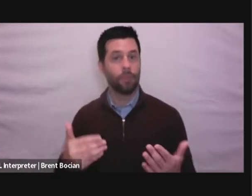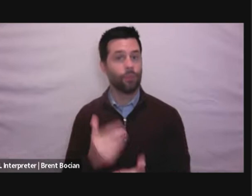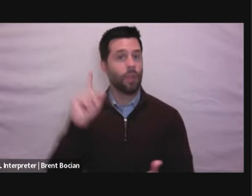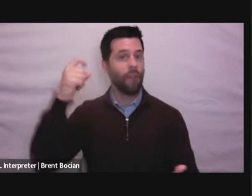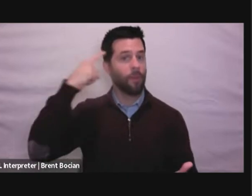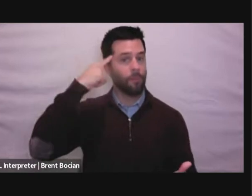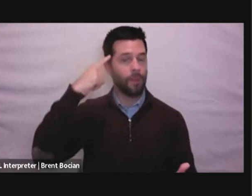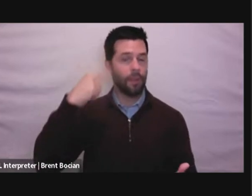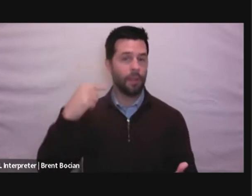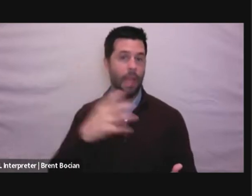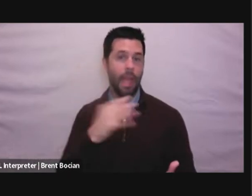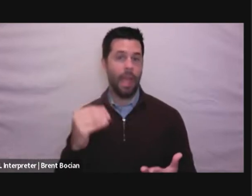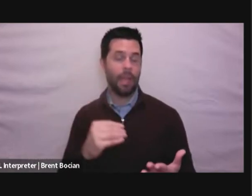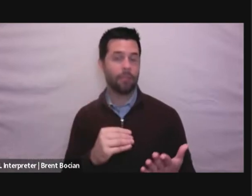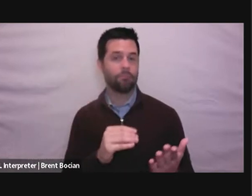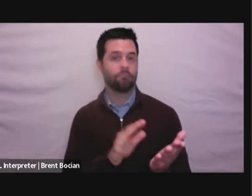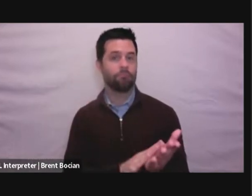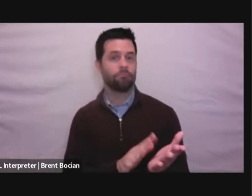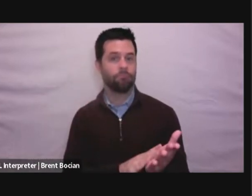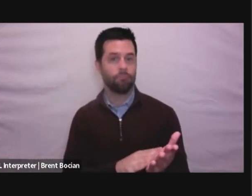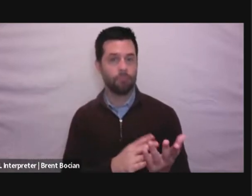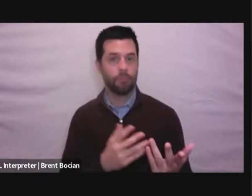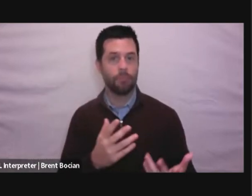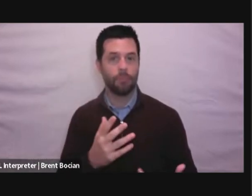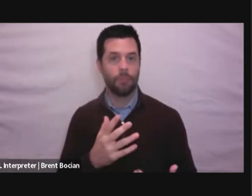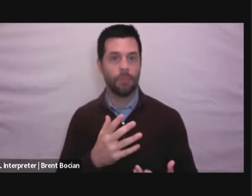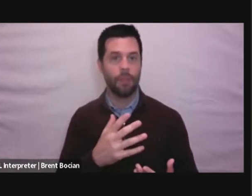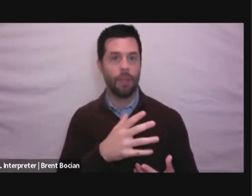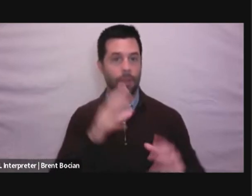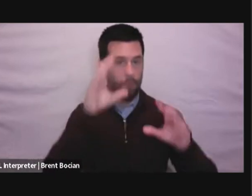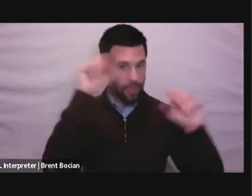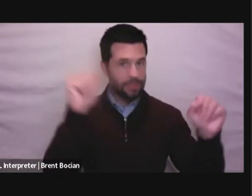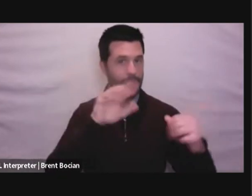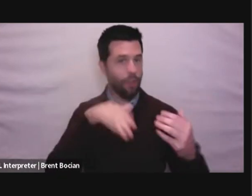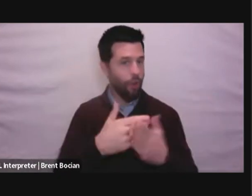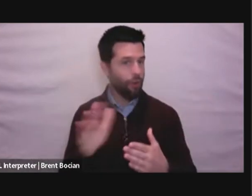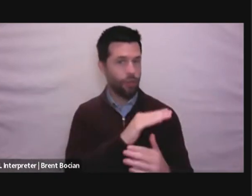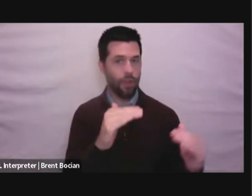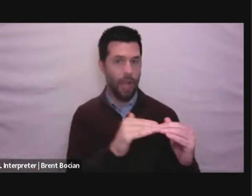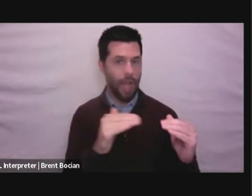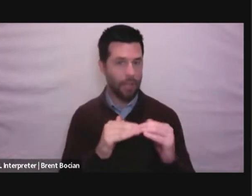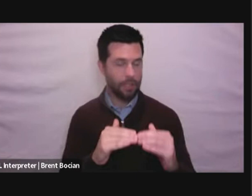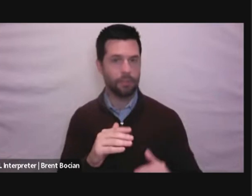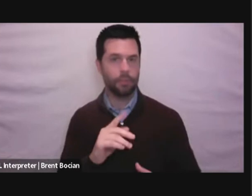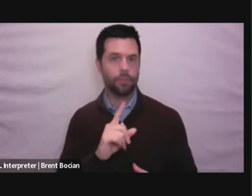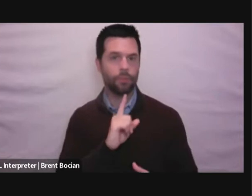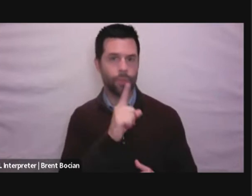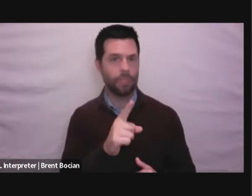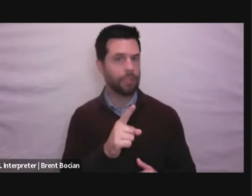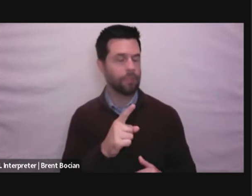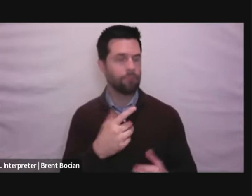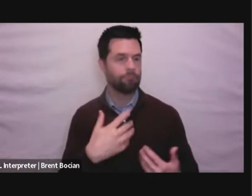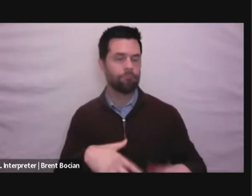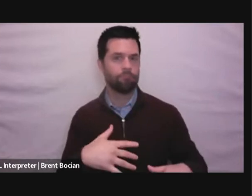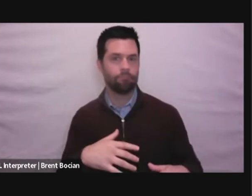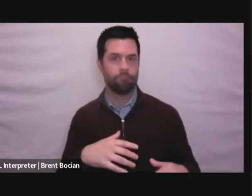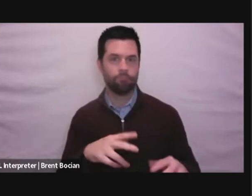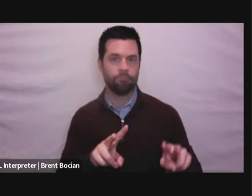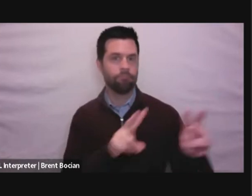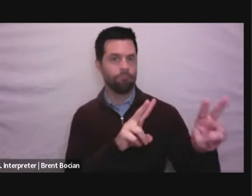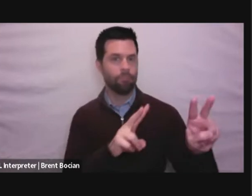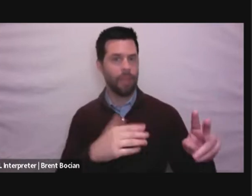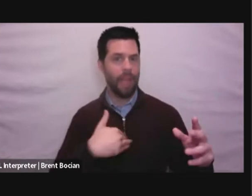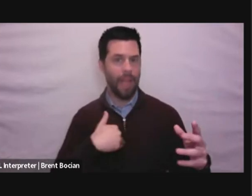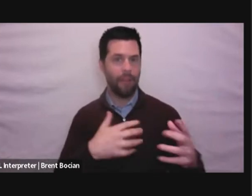own admiration for you, Madam President, and all of your colleagues, is boundless. You have an extraordinary